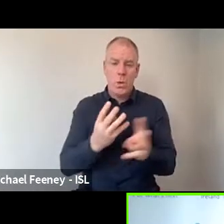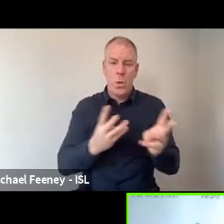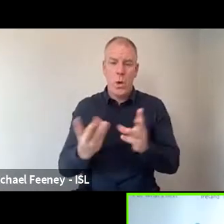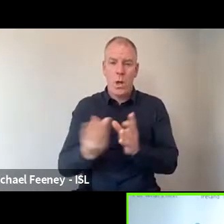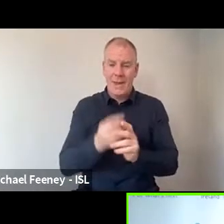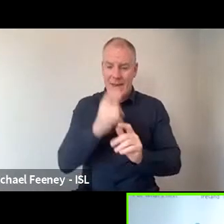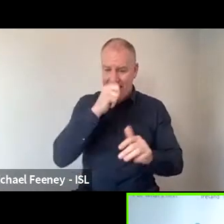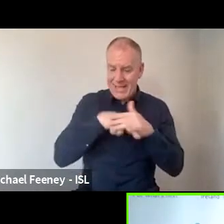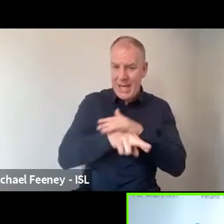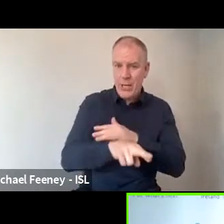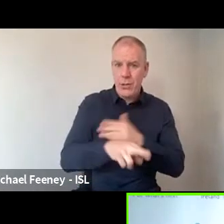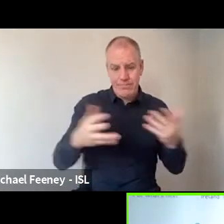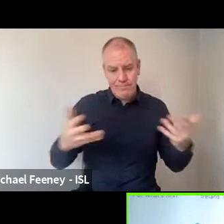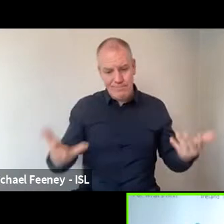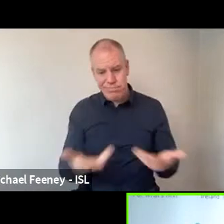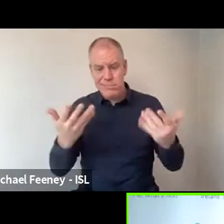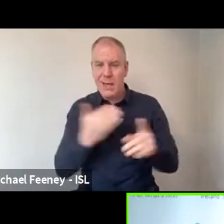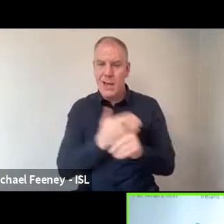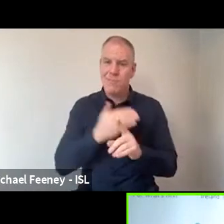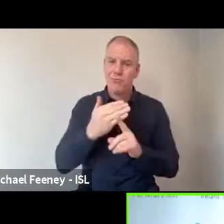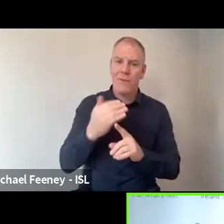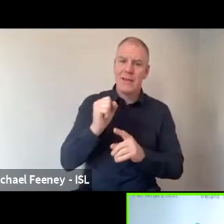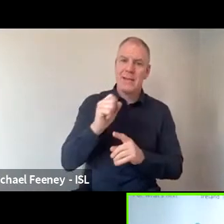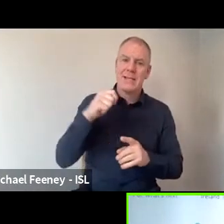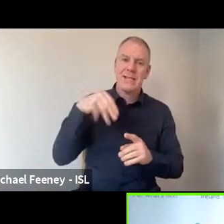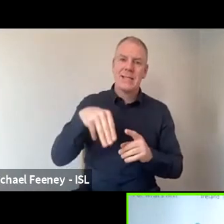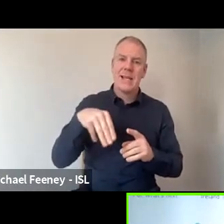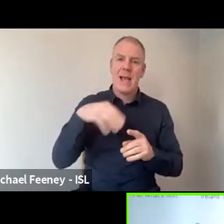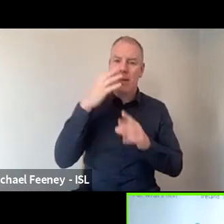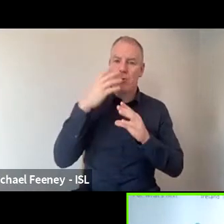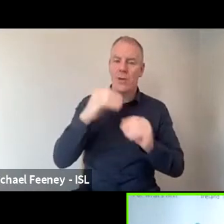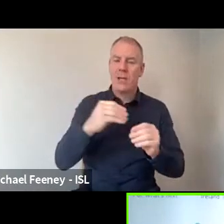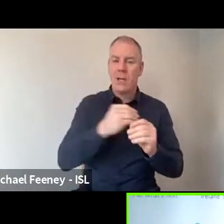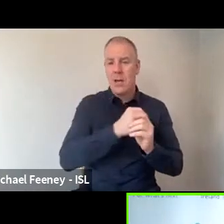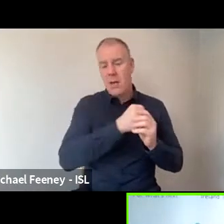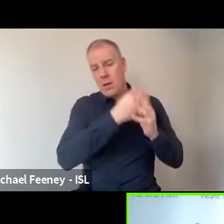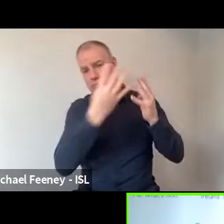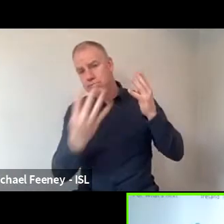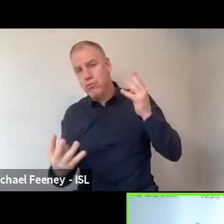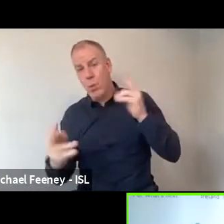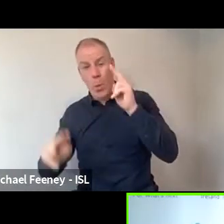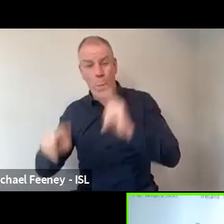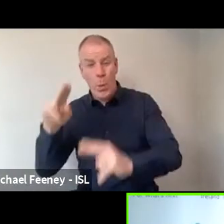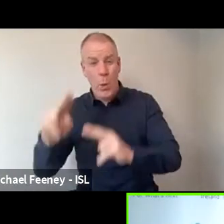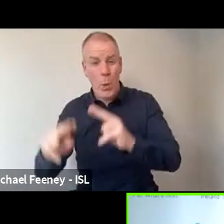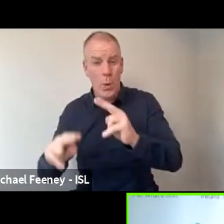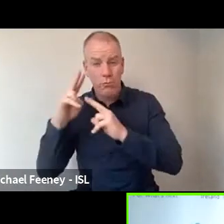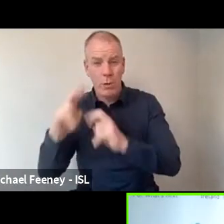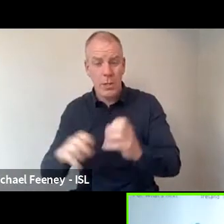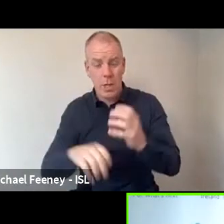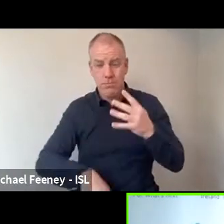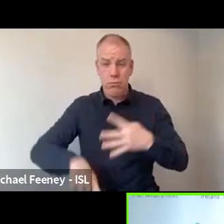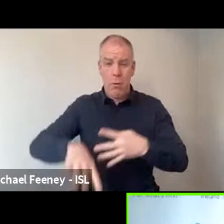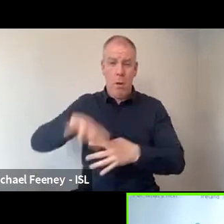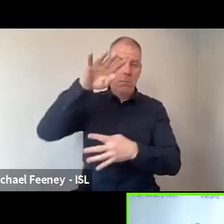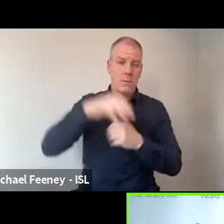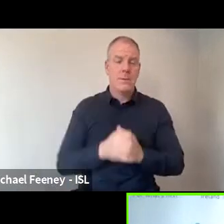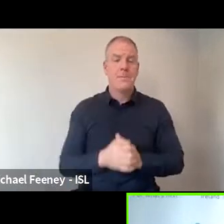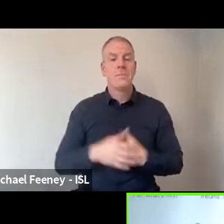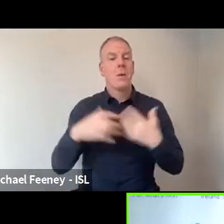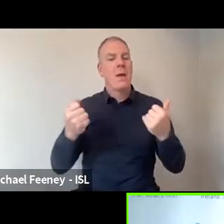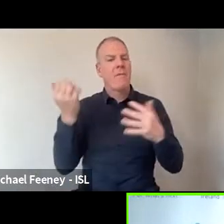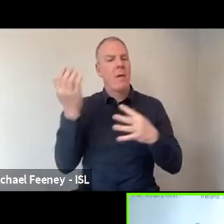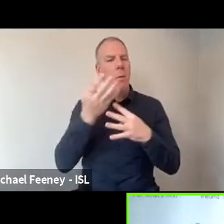teachers who are trying to enhance STEM education all the way through to absolutely cutting edge research. And I suppose we kind of have a portfolio